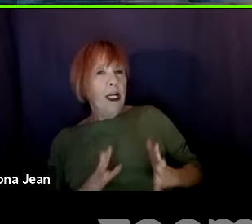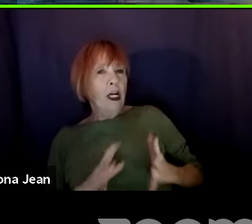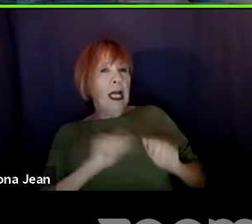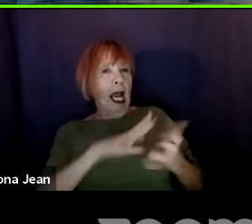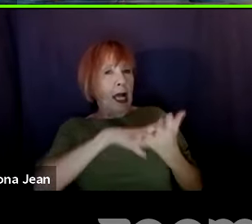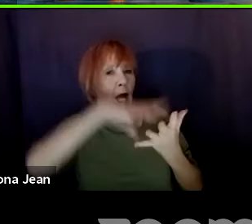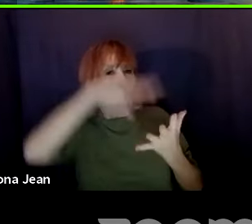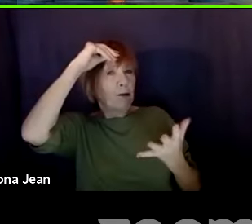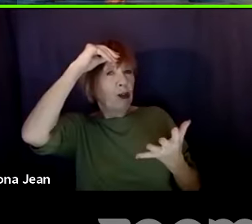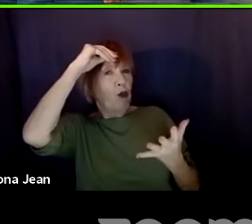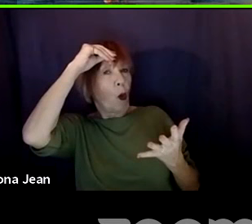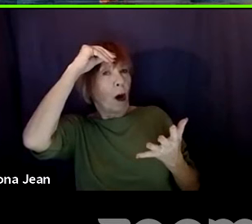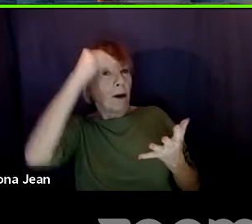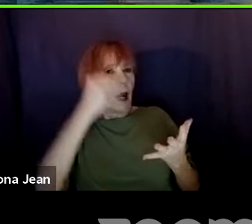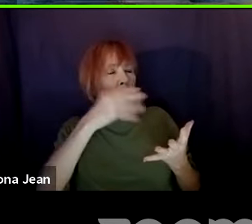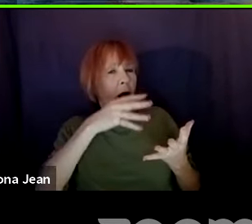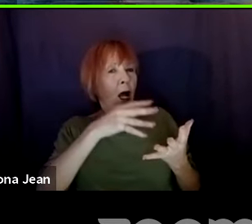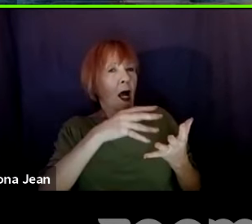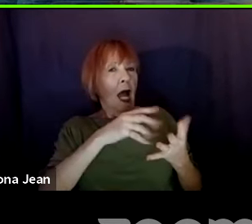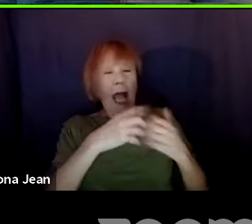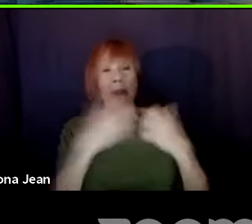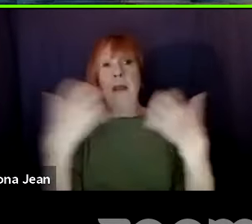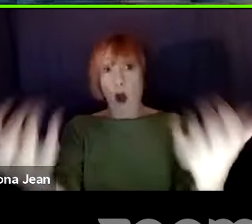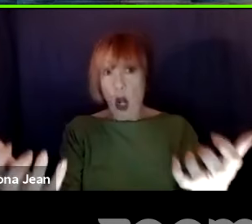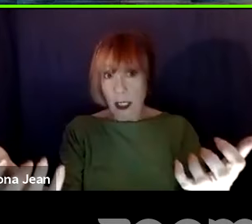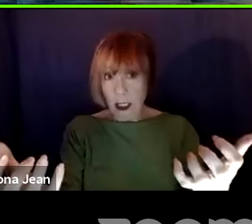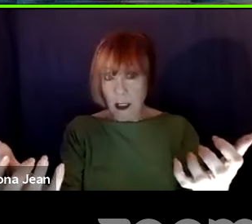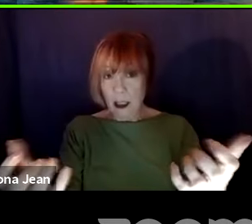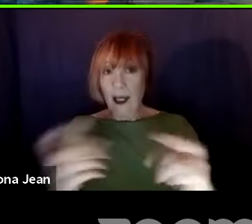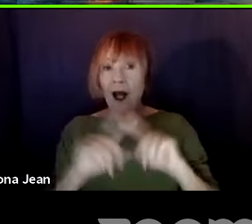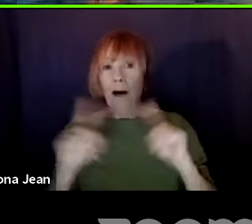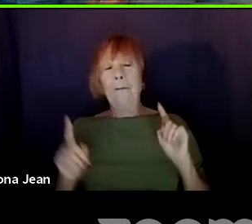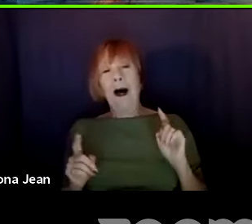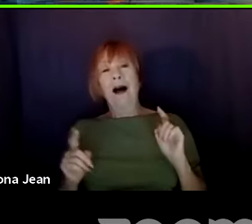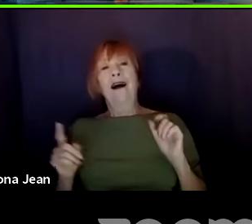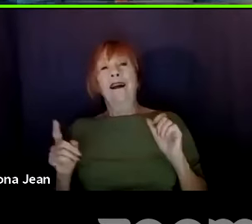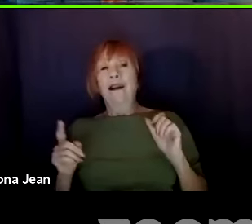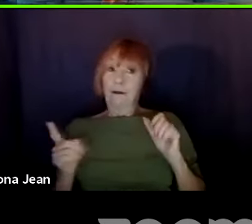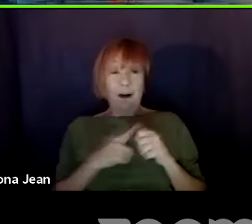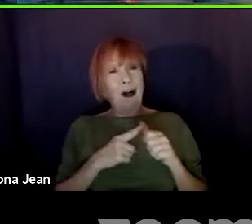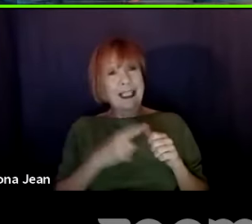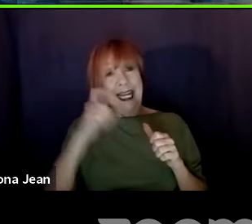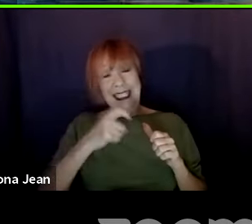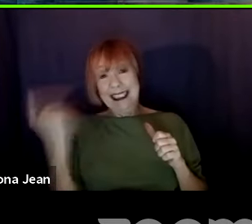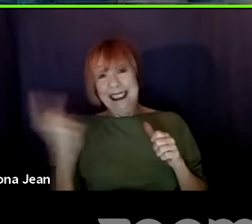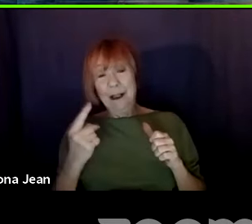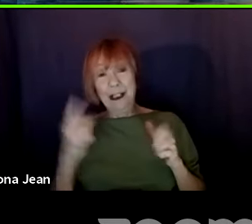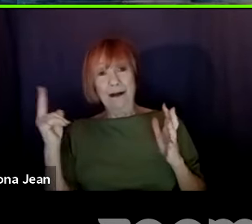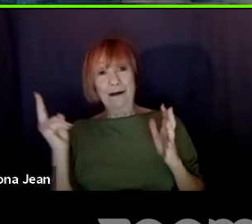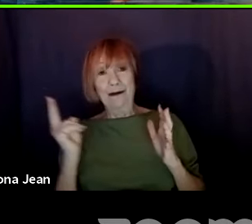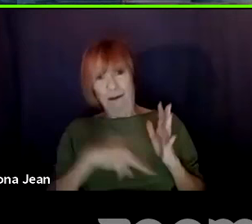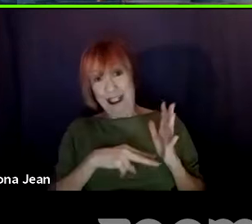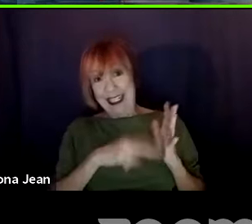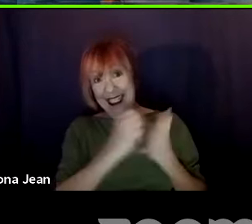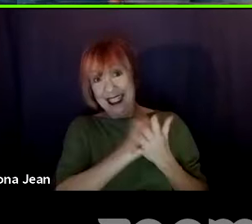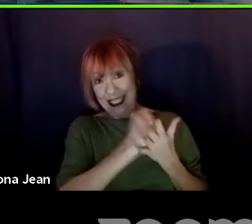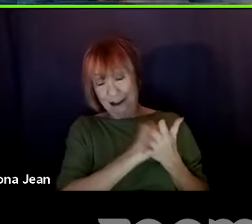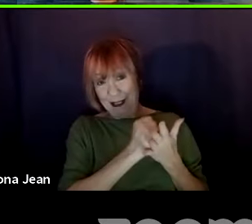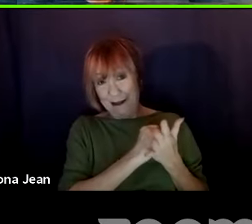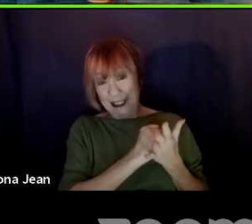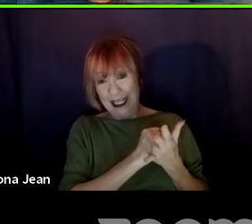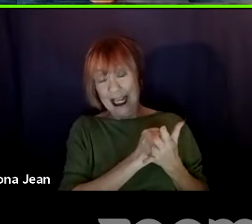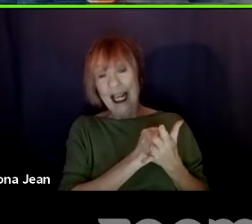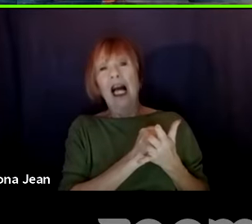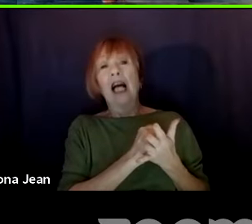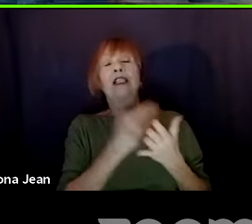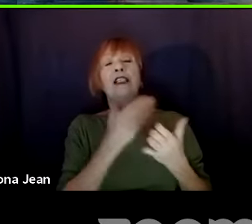in, but first my script has to be read. And so I would say just before that watch becomes critical, I would put